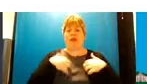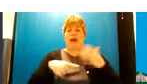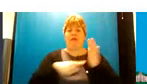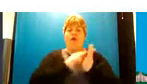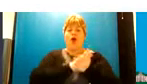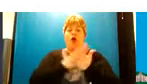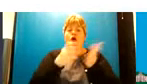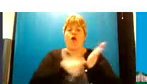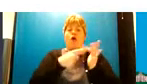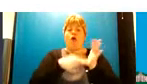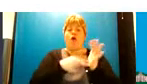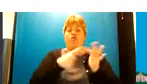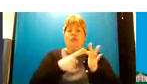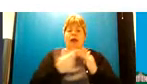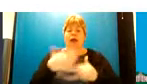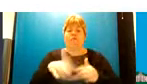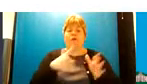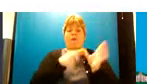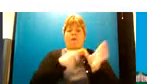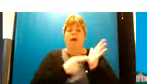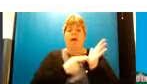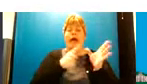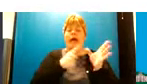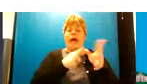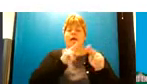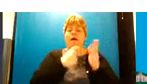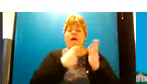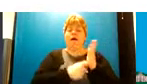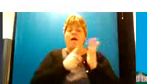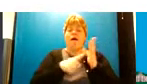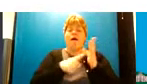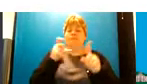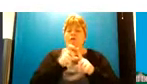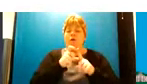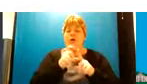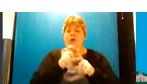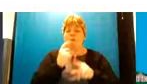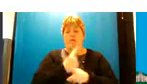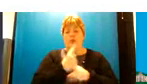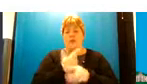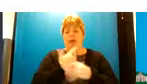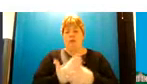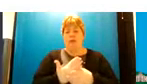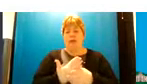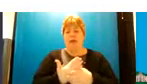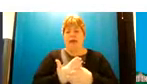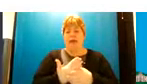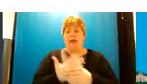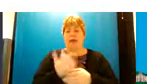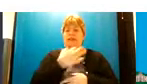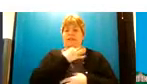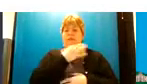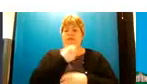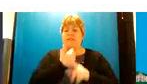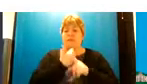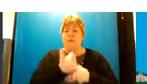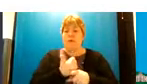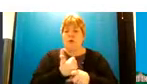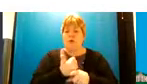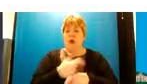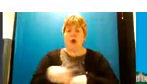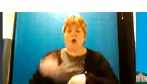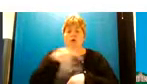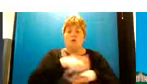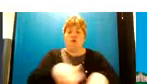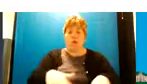freud and it's the the portion that i'm going to be talking about today is very much like getting risk support it's those children who find